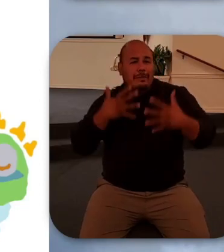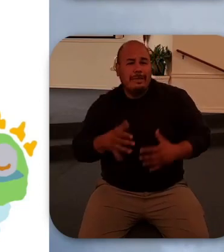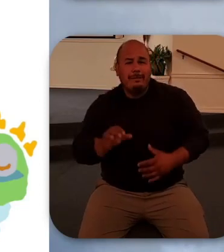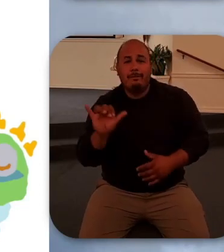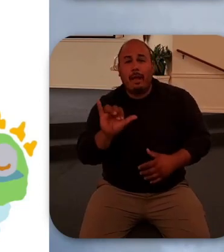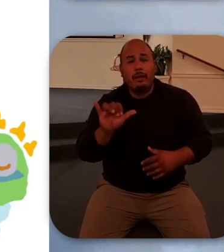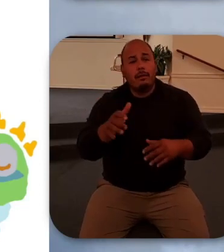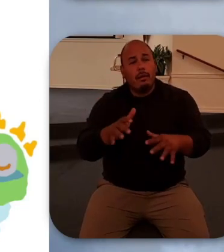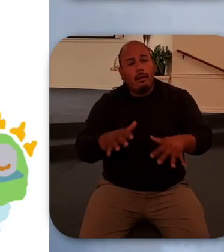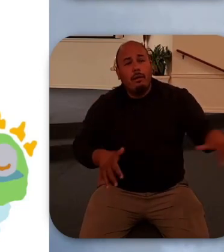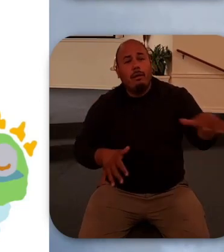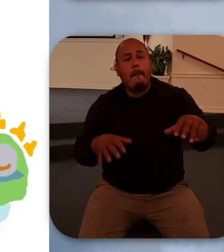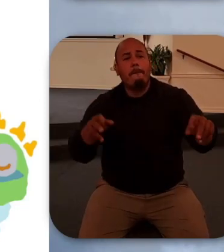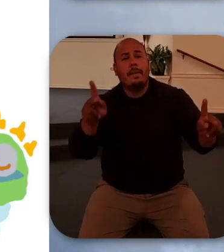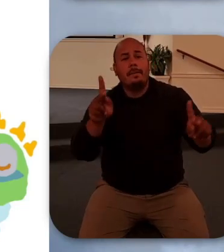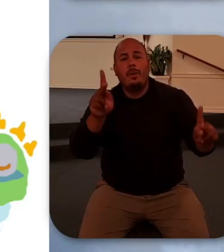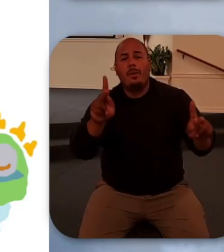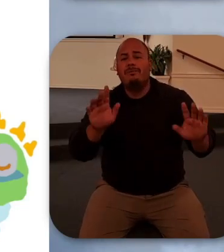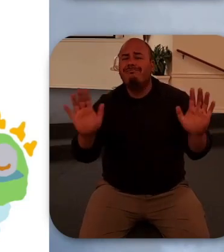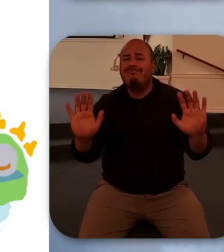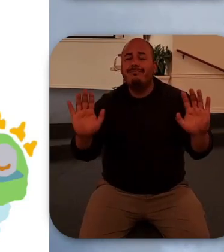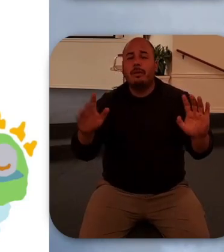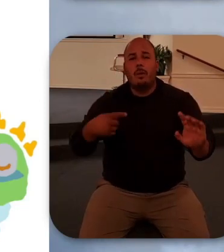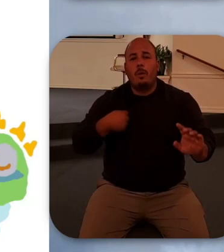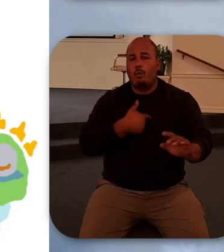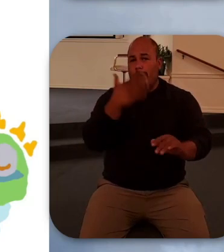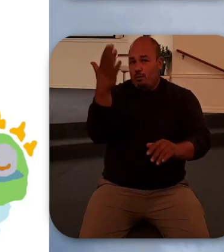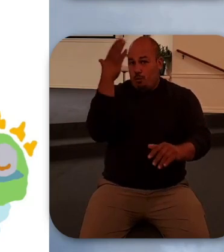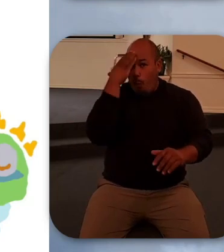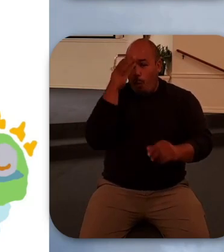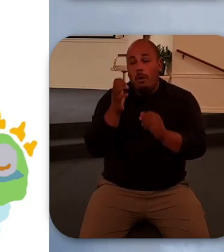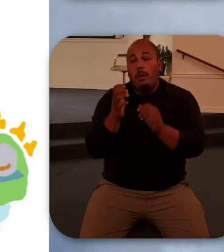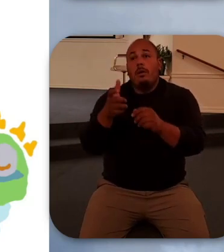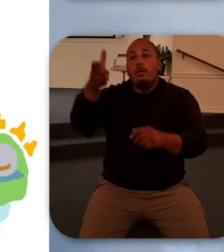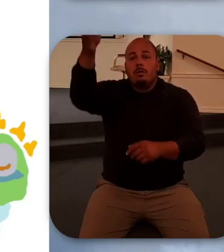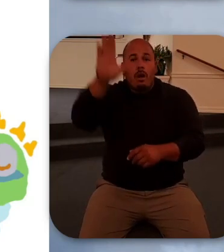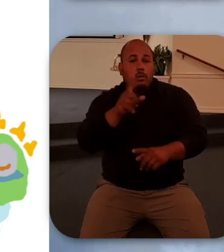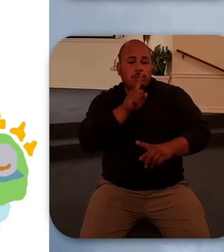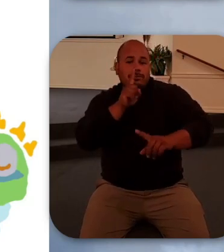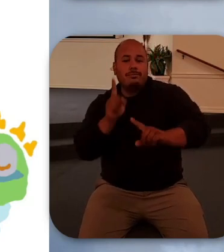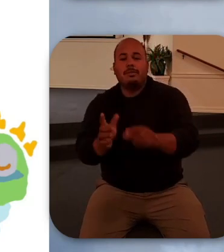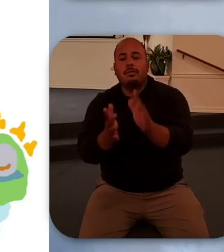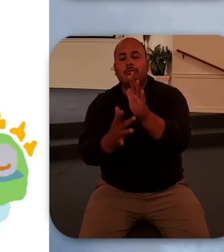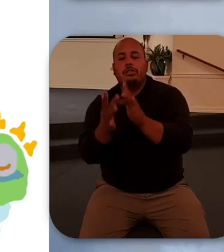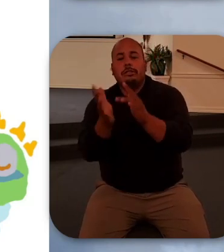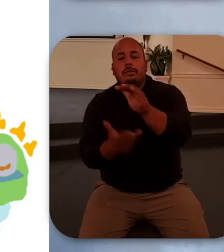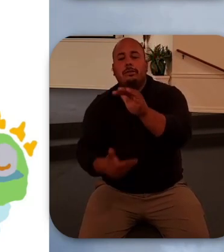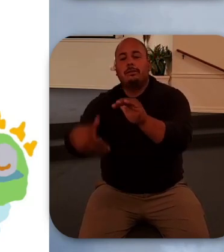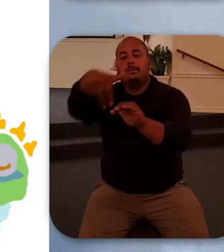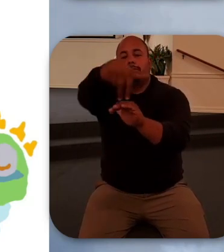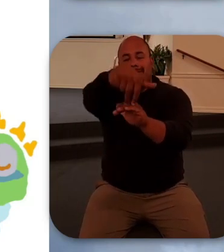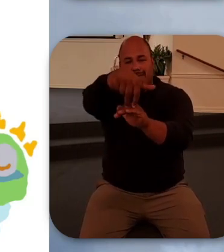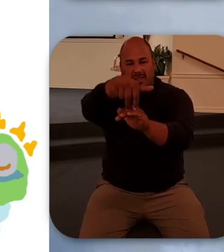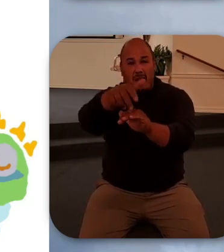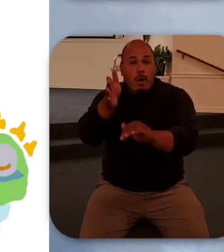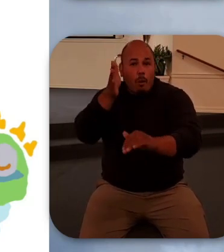no hope for we know that God raised Jesus from the dead and will raise back to life all